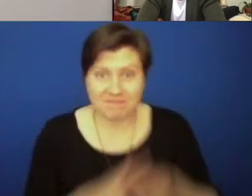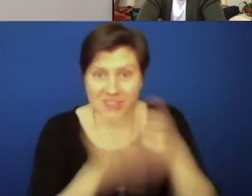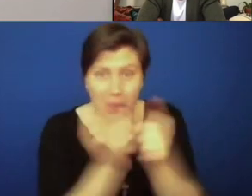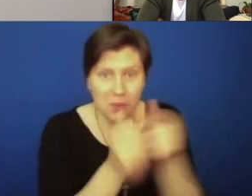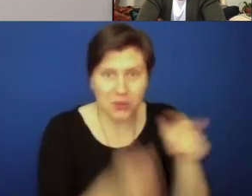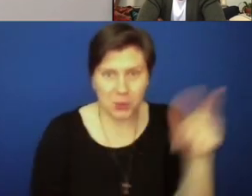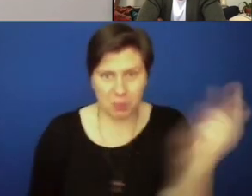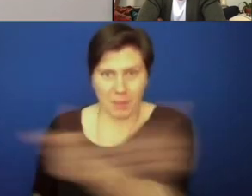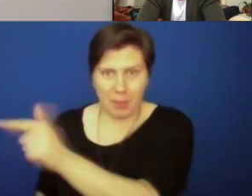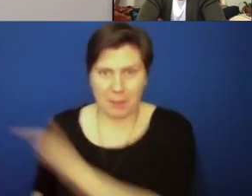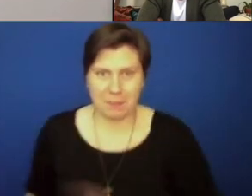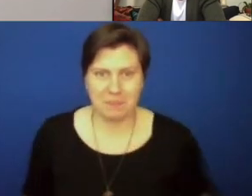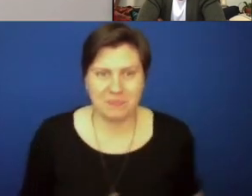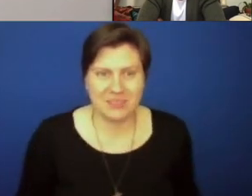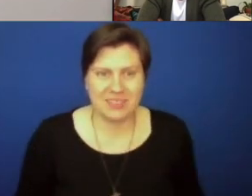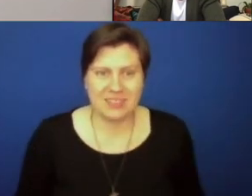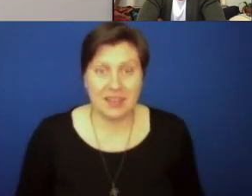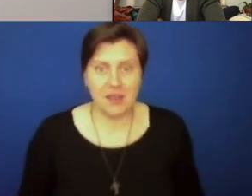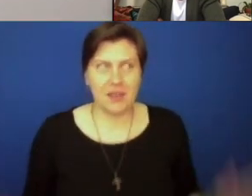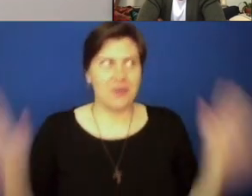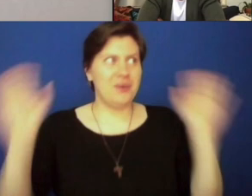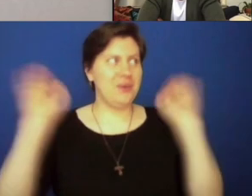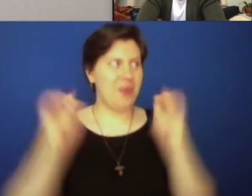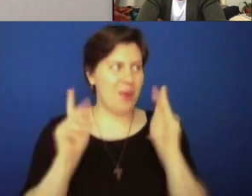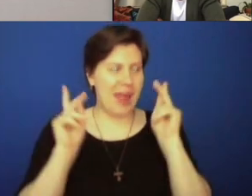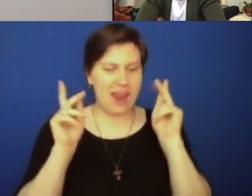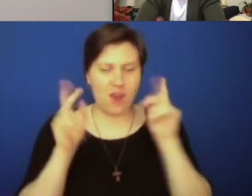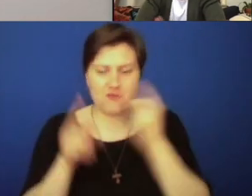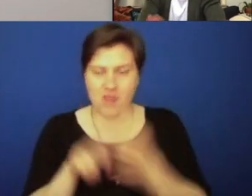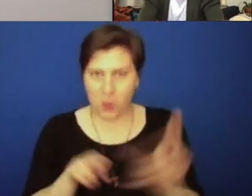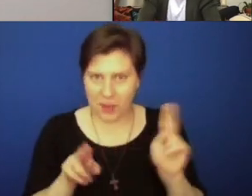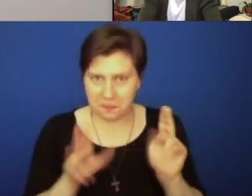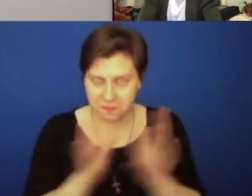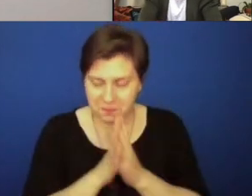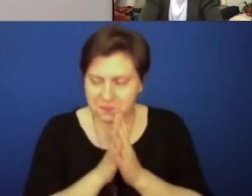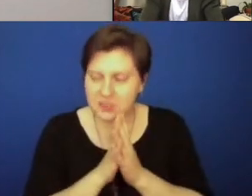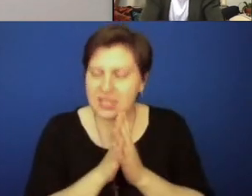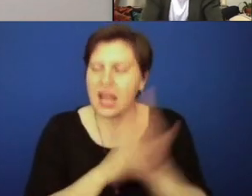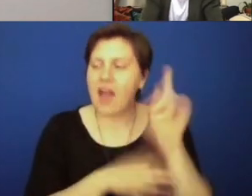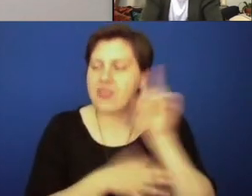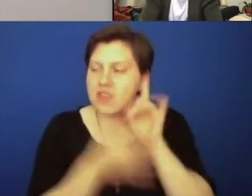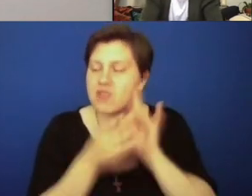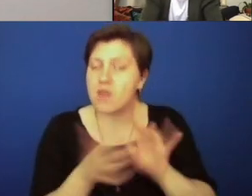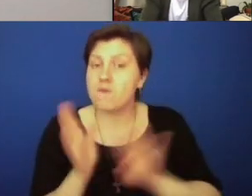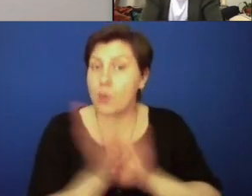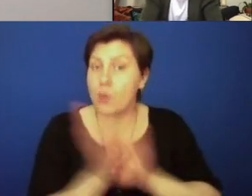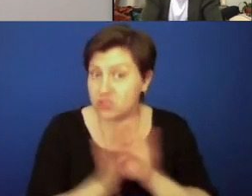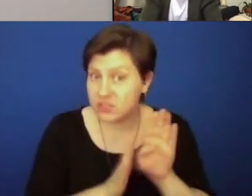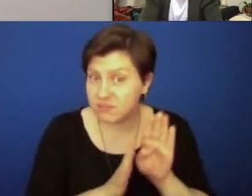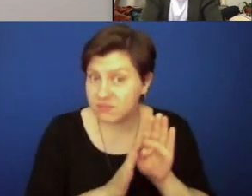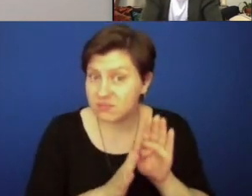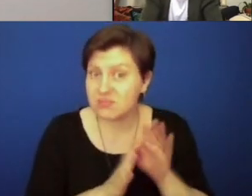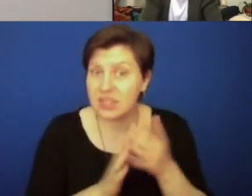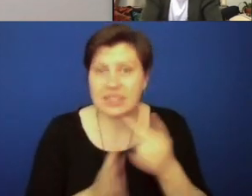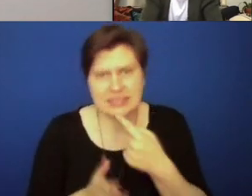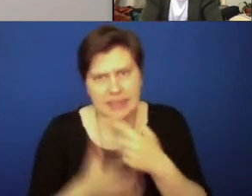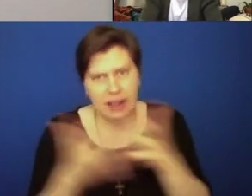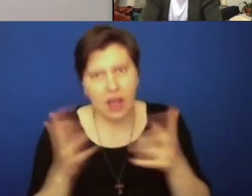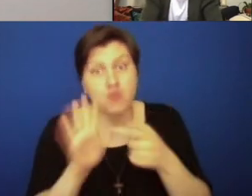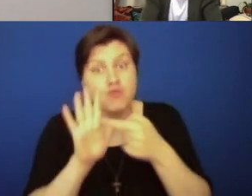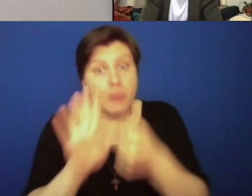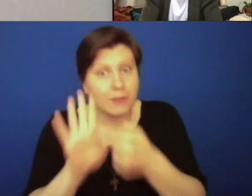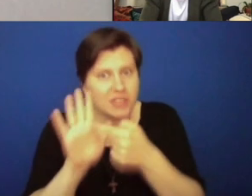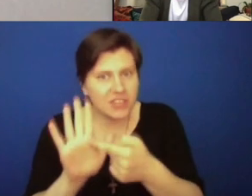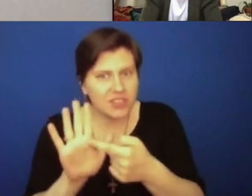We'll start with you and go around. All these questions. Okay. Really quickly, I think in terms of formation, and it was said a lot,